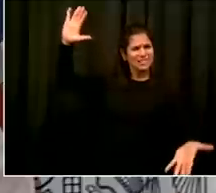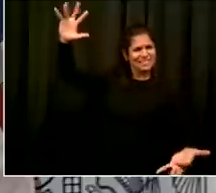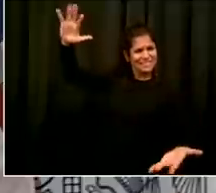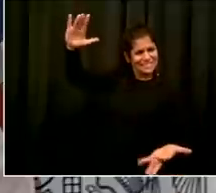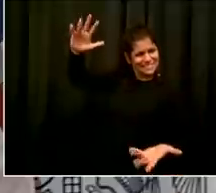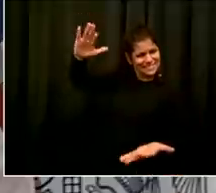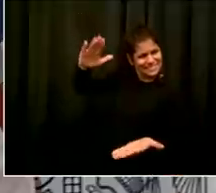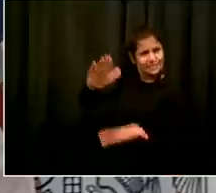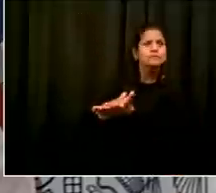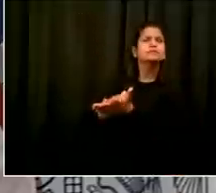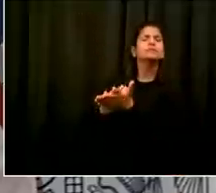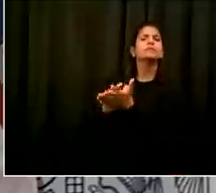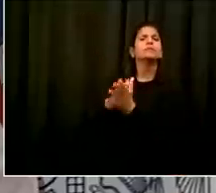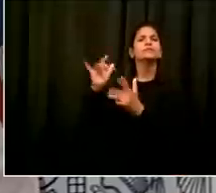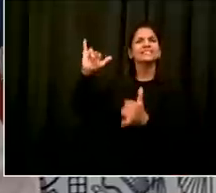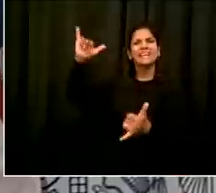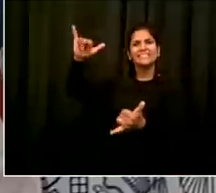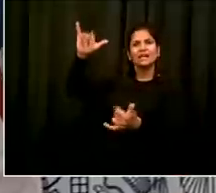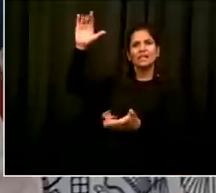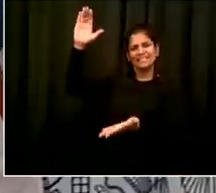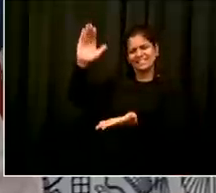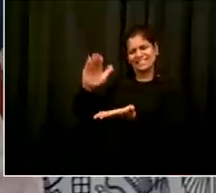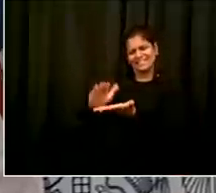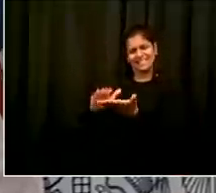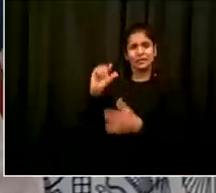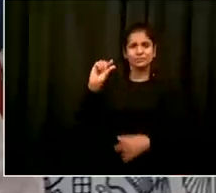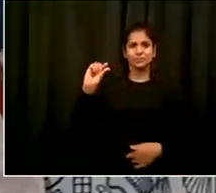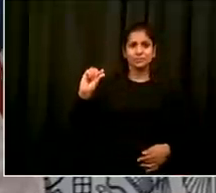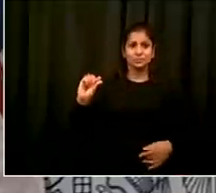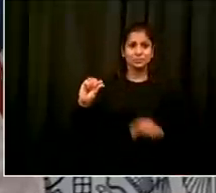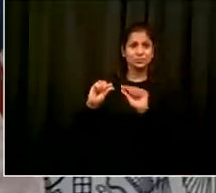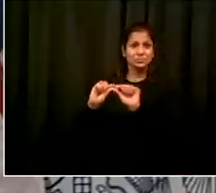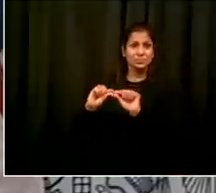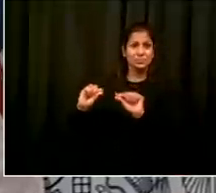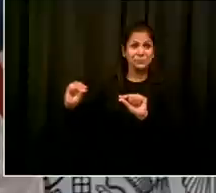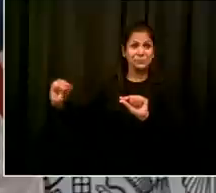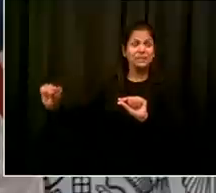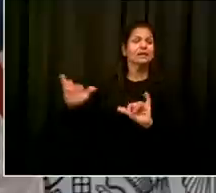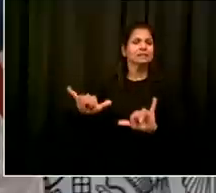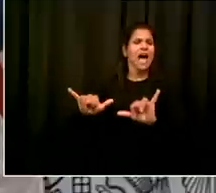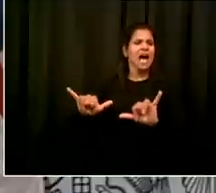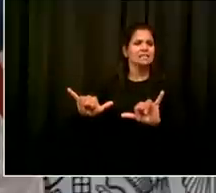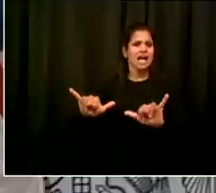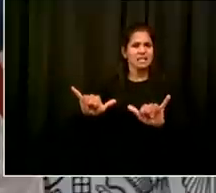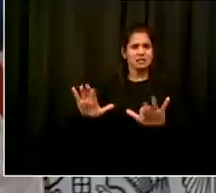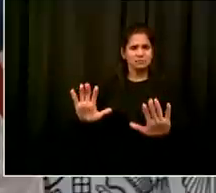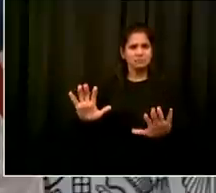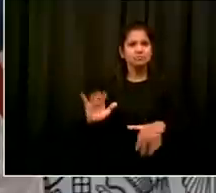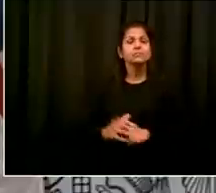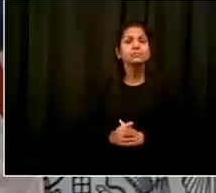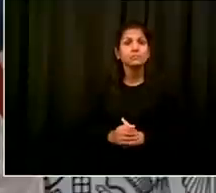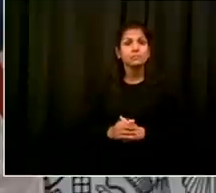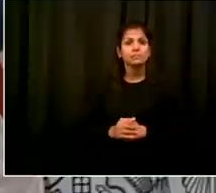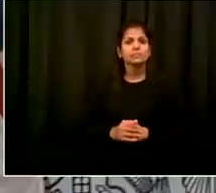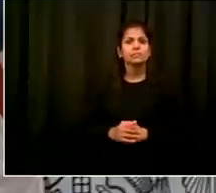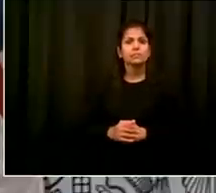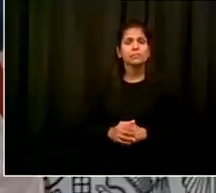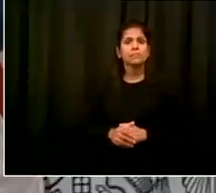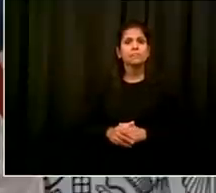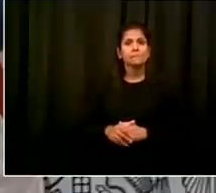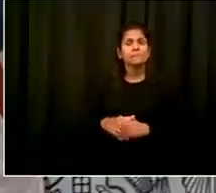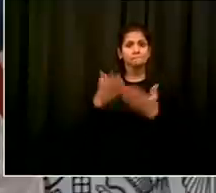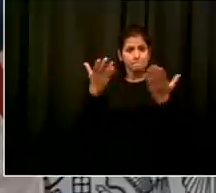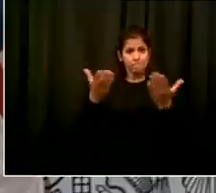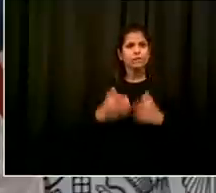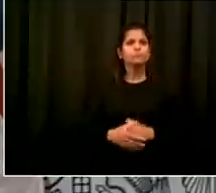things that Commissioner Choksi said you know kids kids are so important this equation they have done